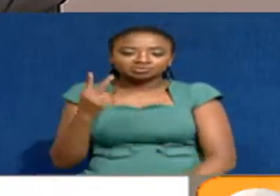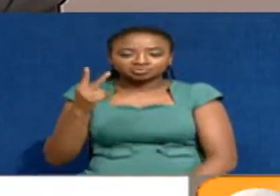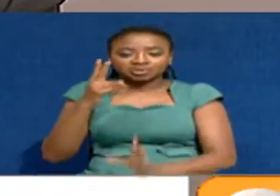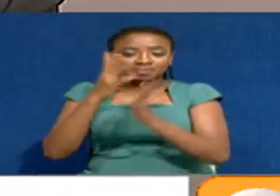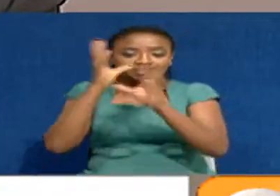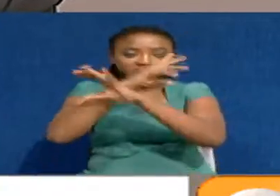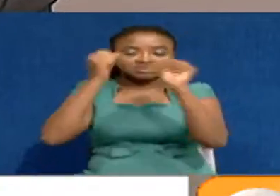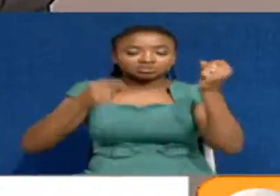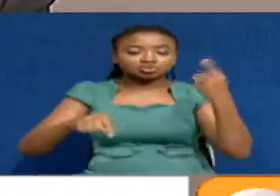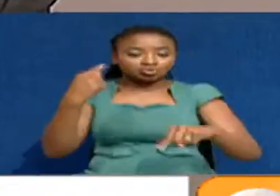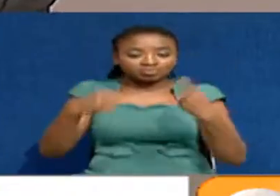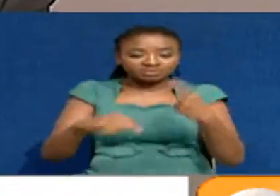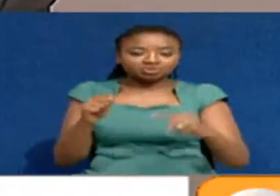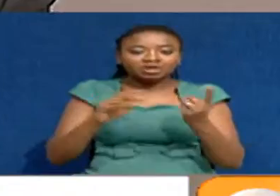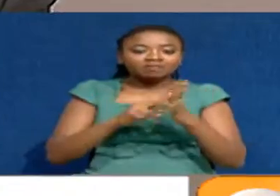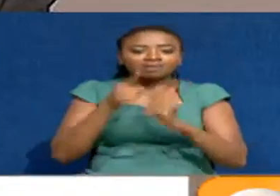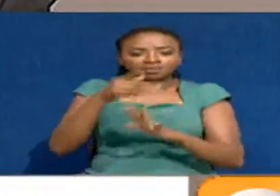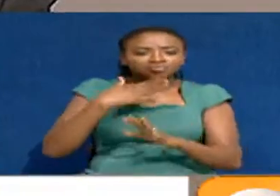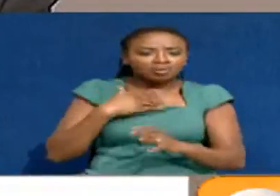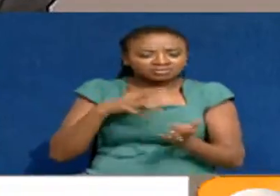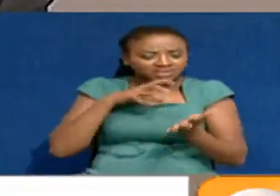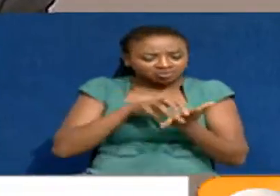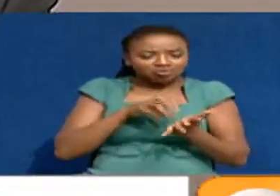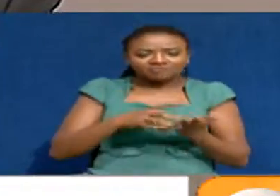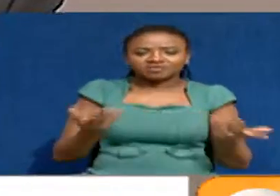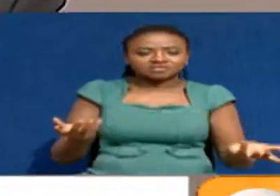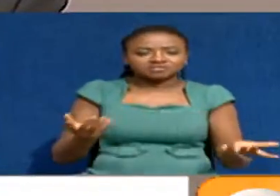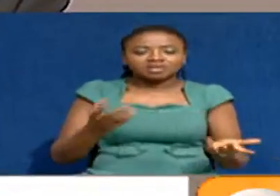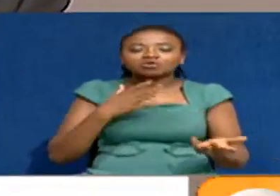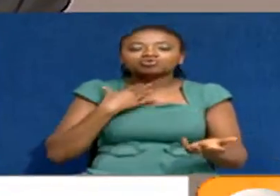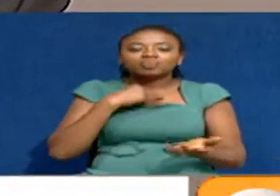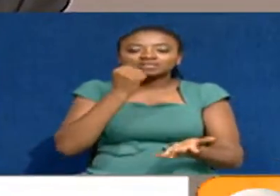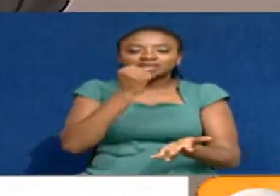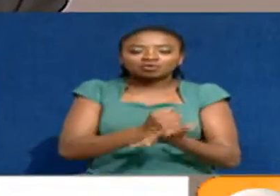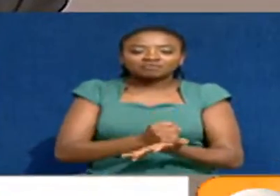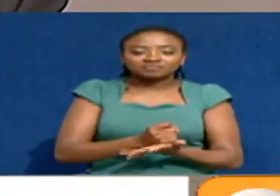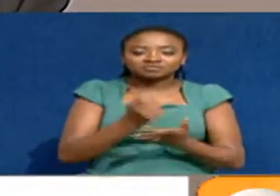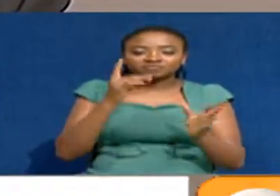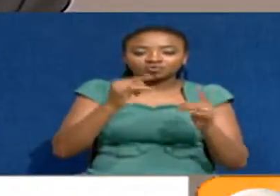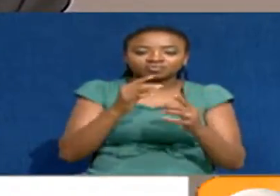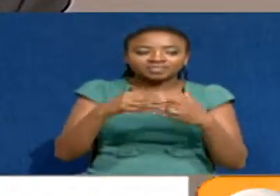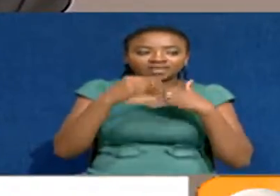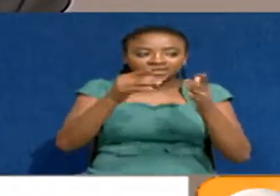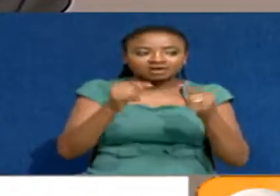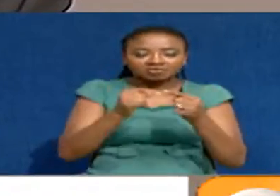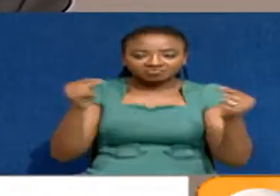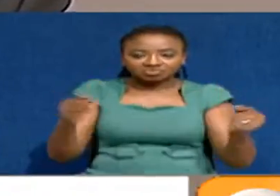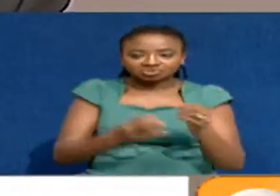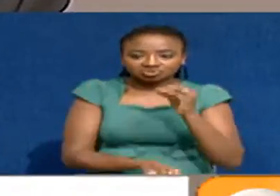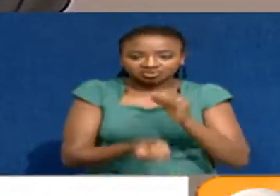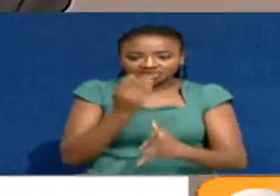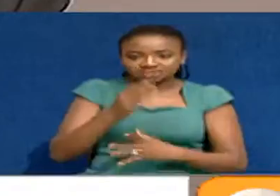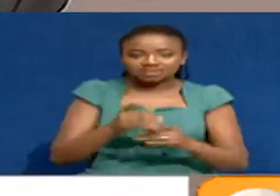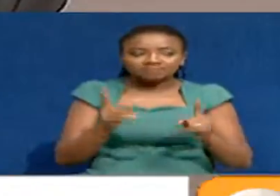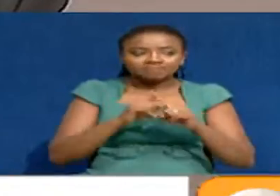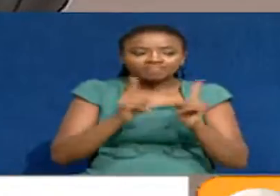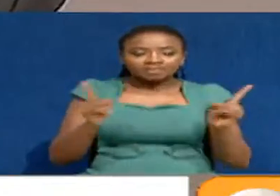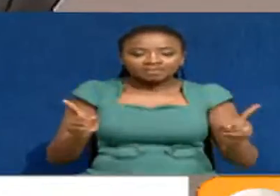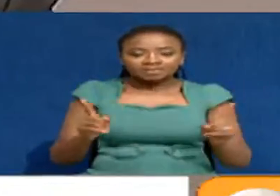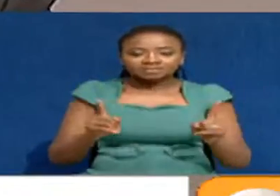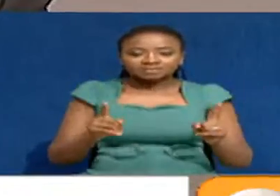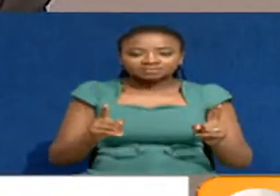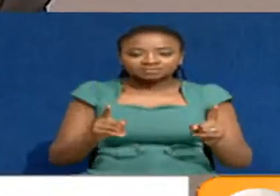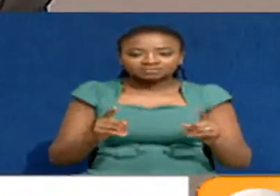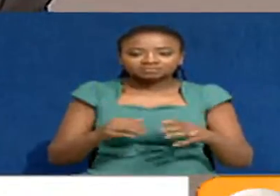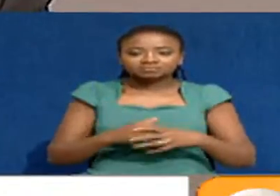You want an office of the leader of opposition created so that you occupy it. Okay. But let me say this. Final word, please.